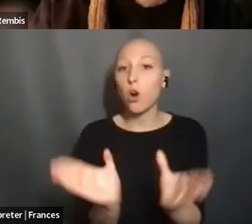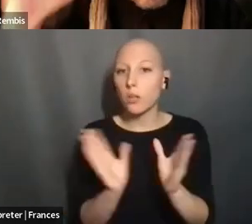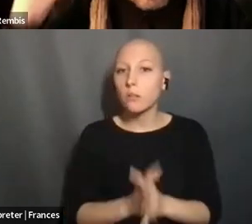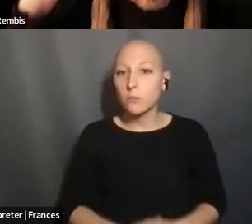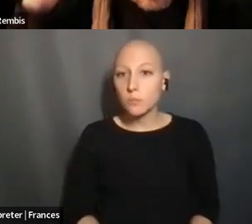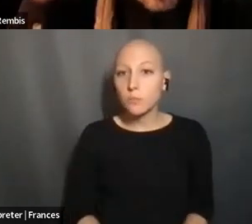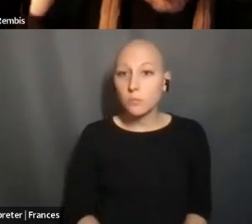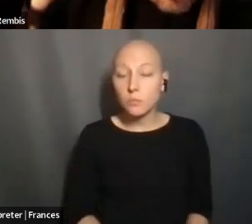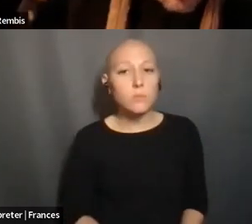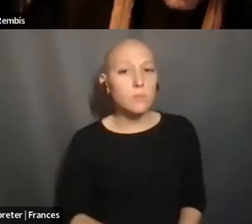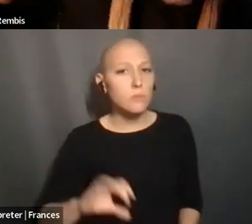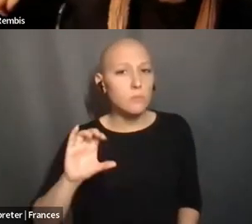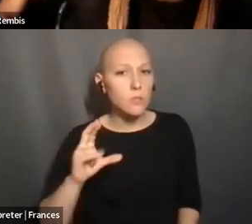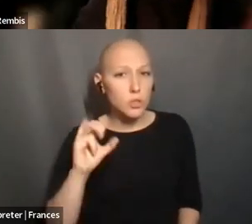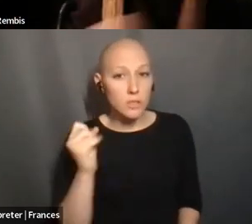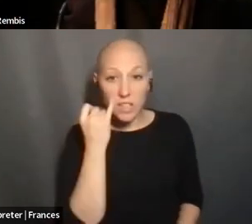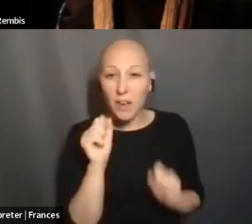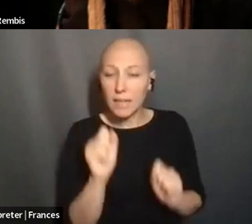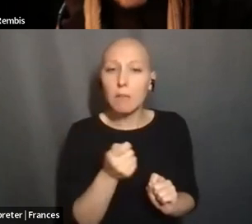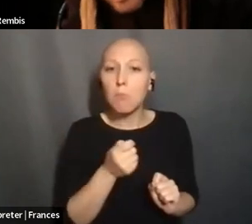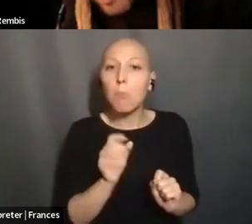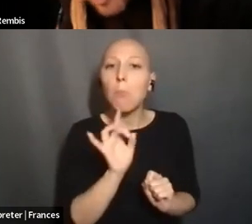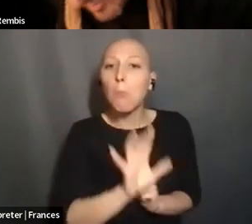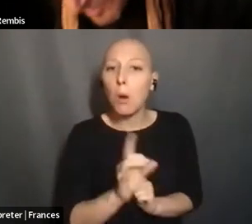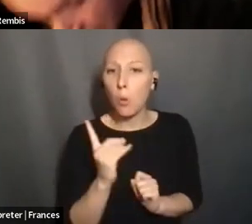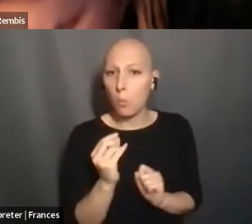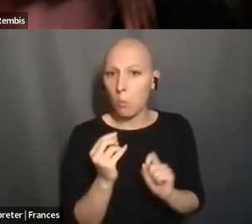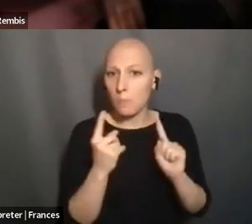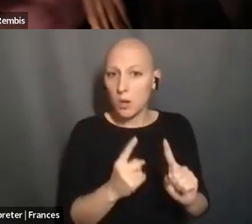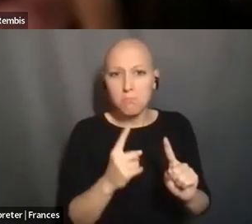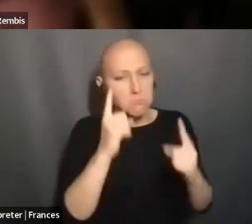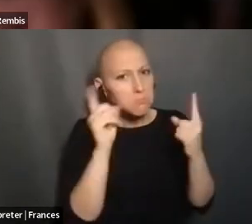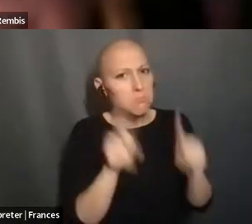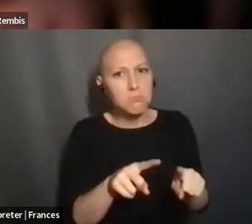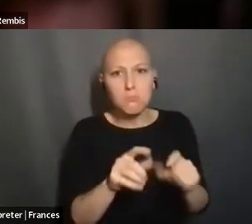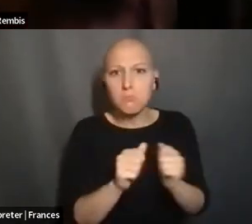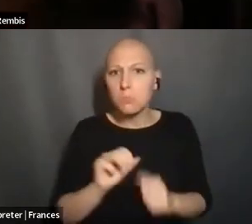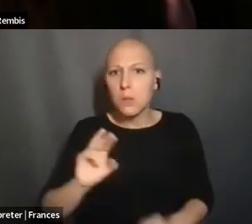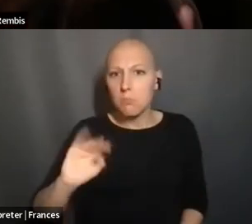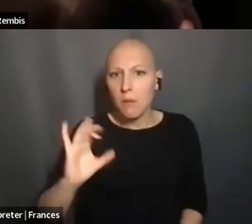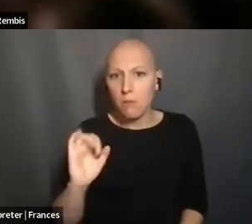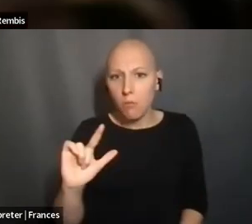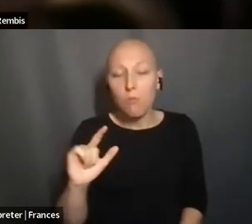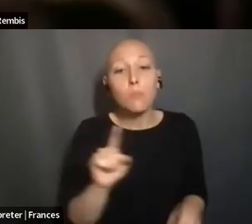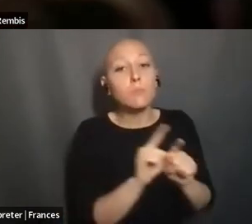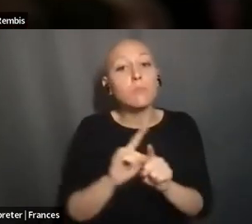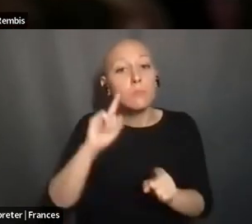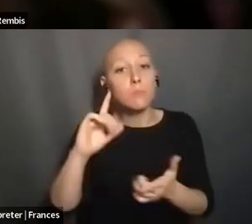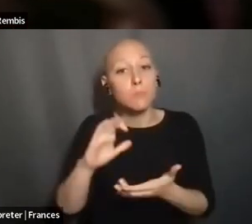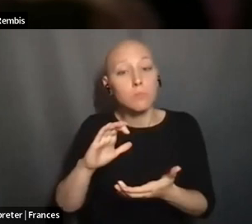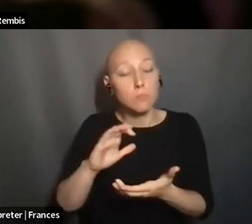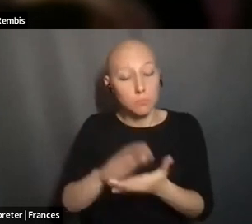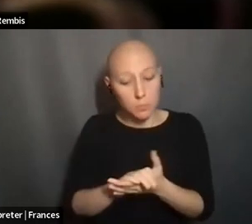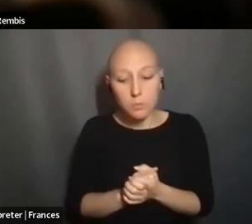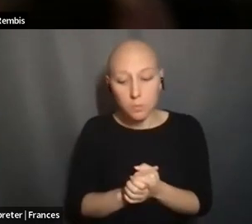ACTUALLY, IF I JUST MAKE ONE MORE SLIGHT POINT, I, I ABSOLUTELY AGREE WITH, WITH MIKE. I ALSO THINK THAT WHEN YOU HAVE THESE